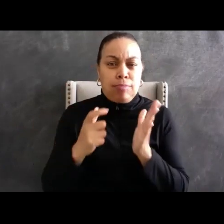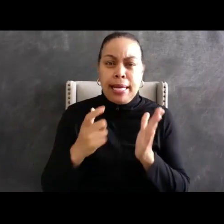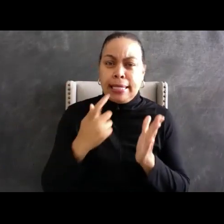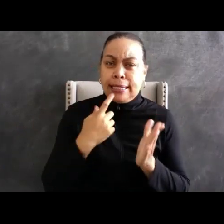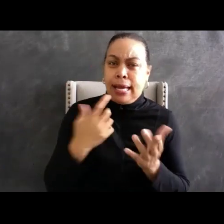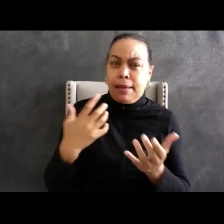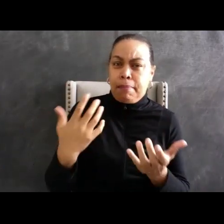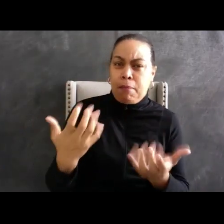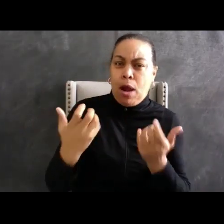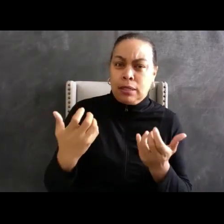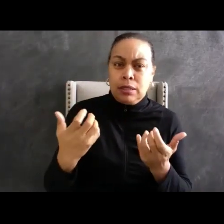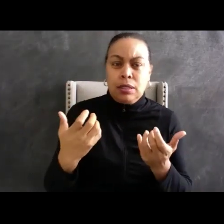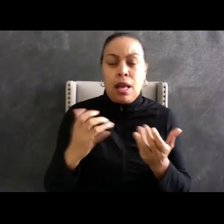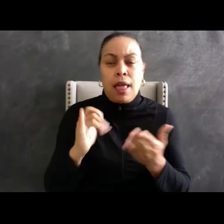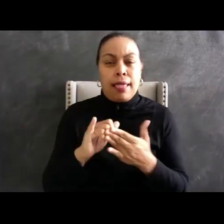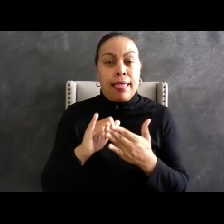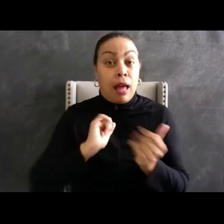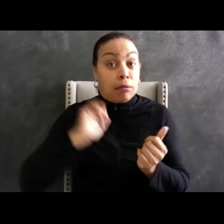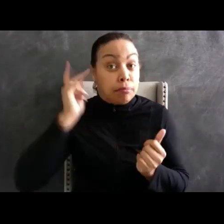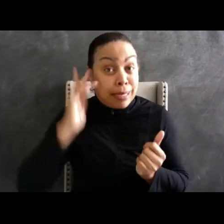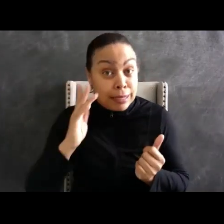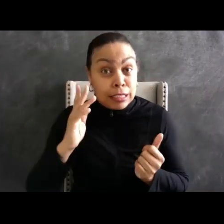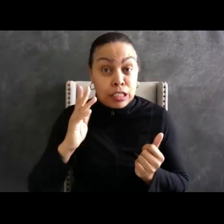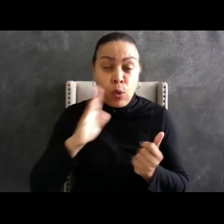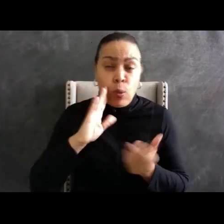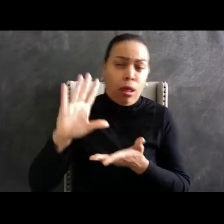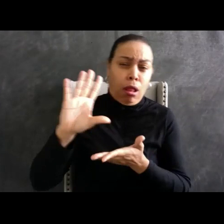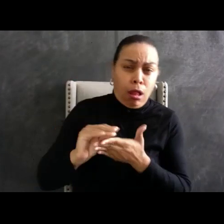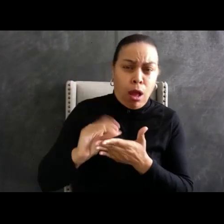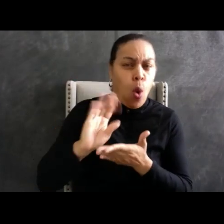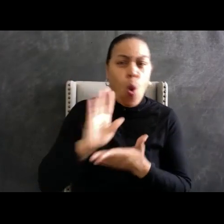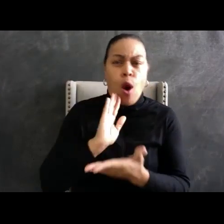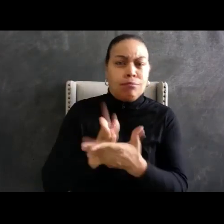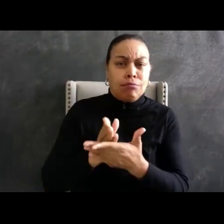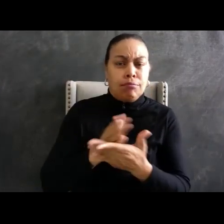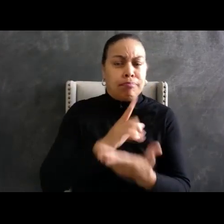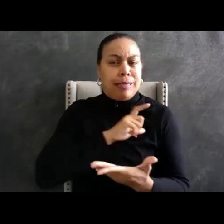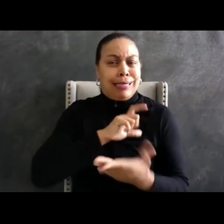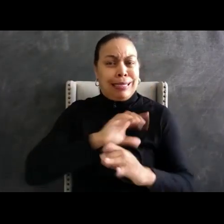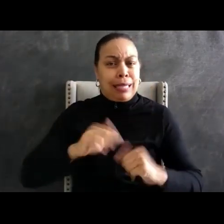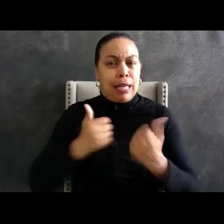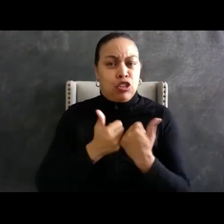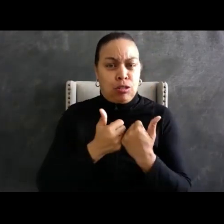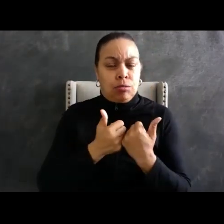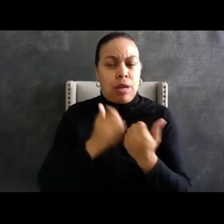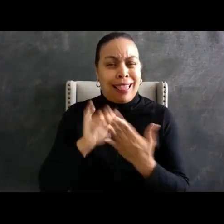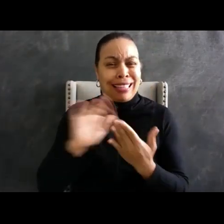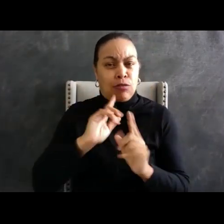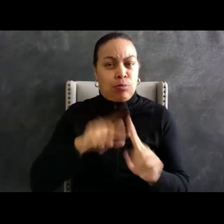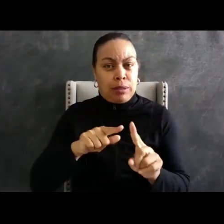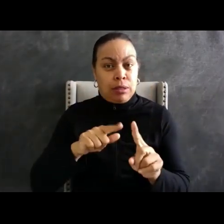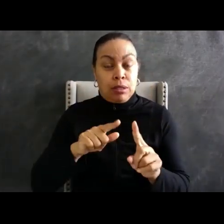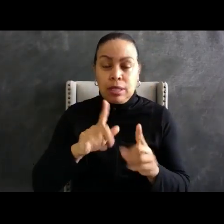radical change because past initiatives to change police culture